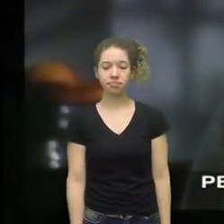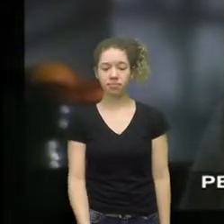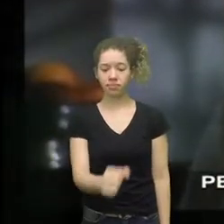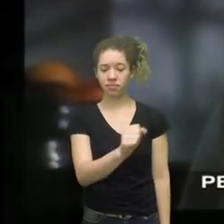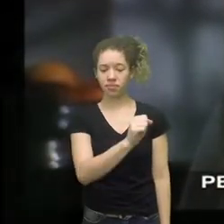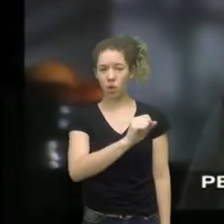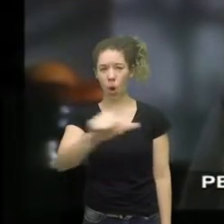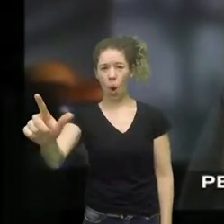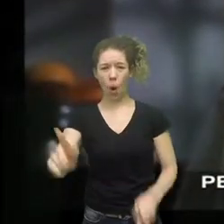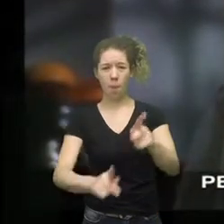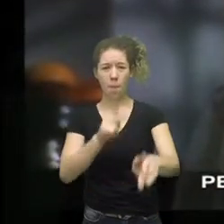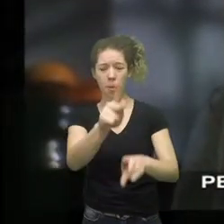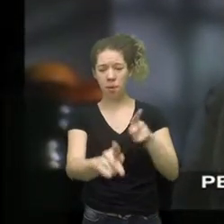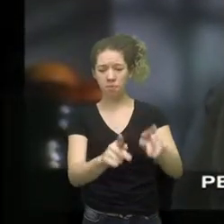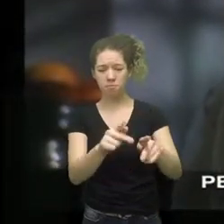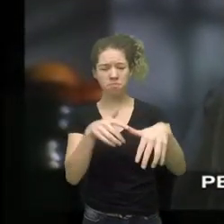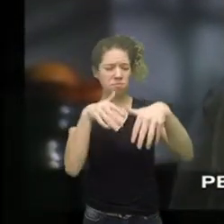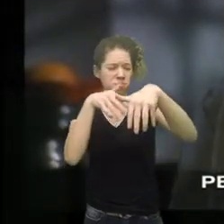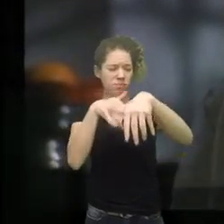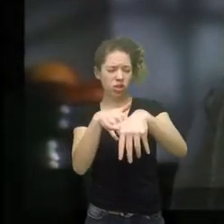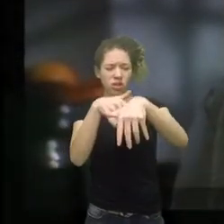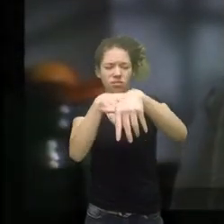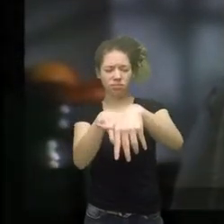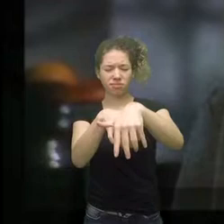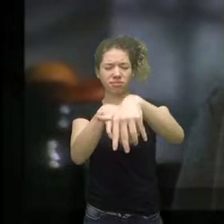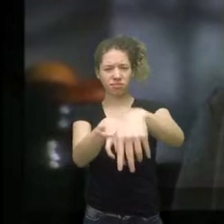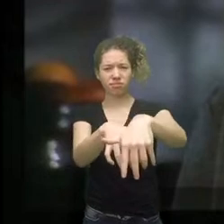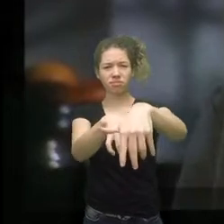people from all ranks are marching.